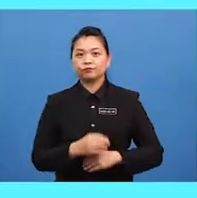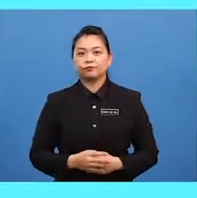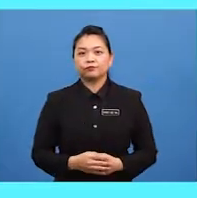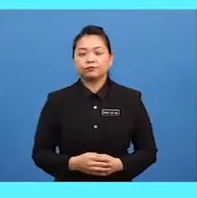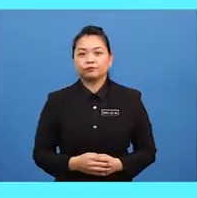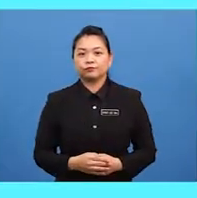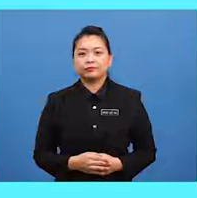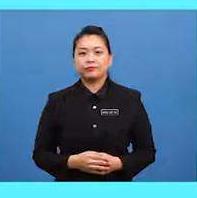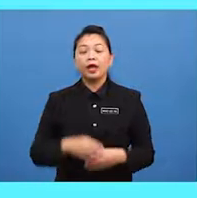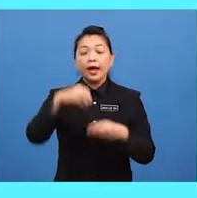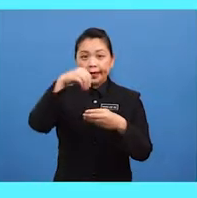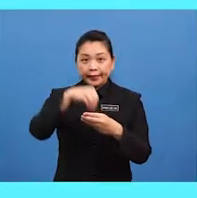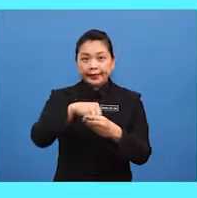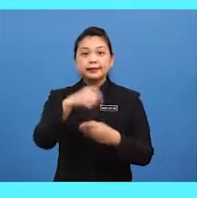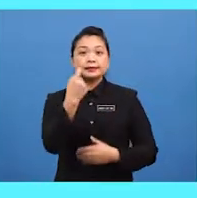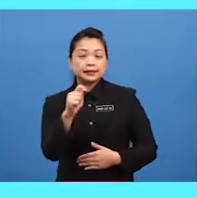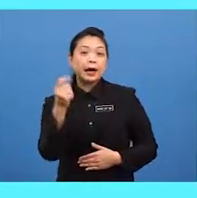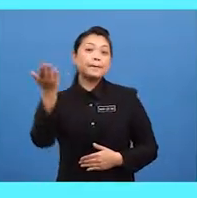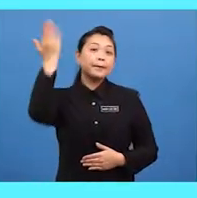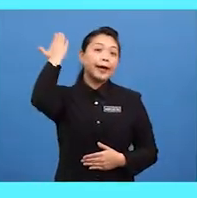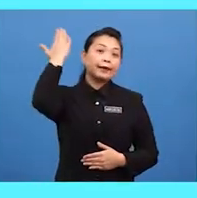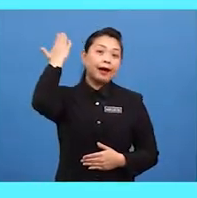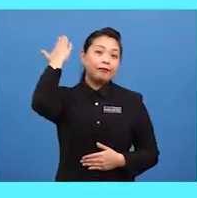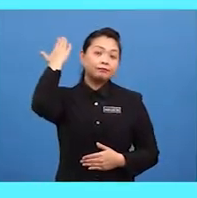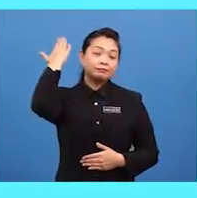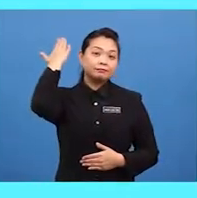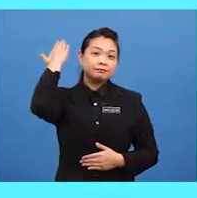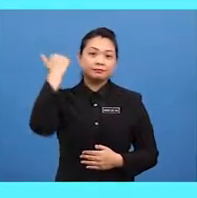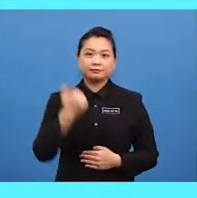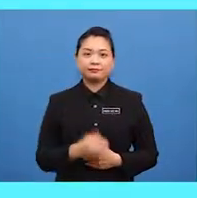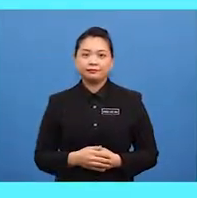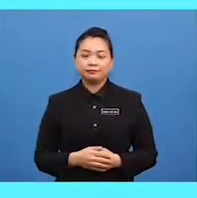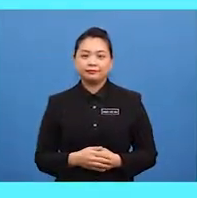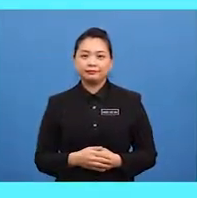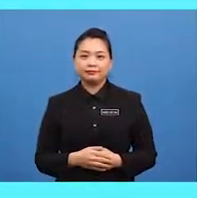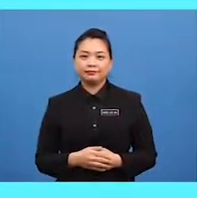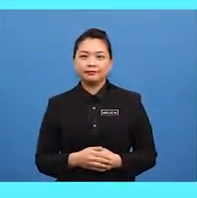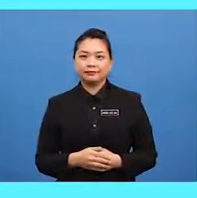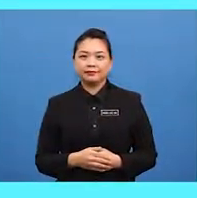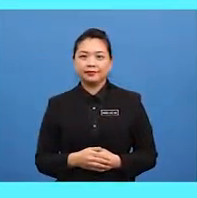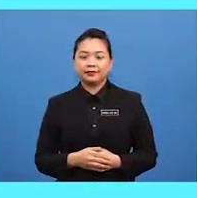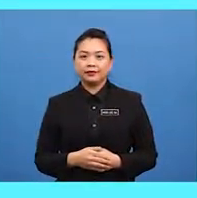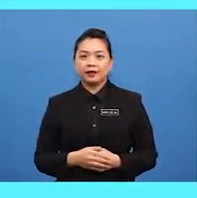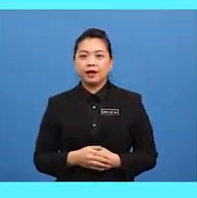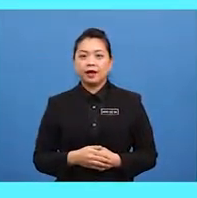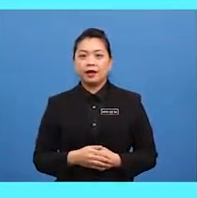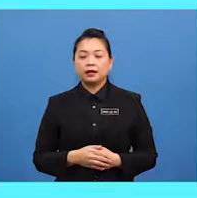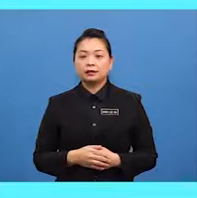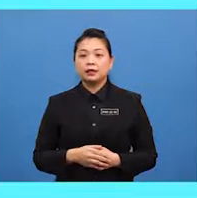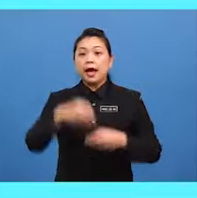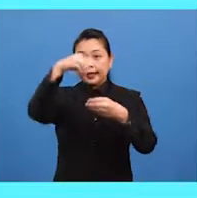in the background in the